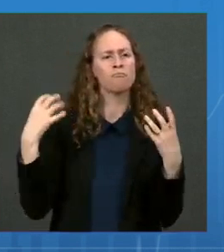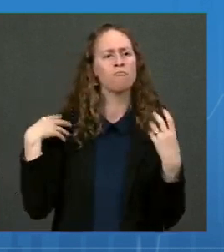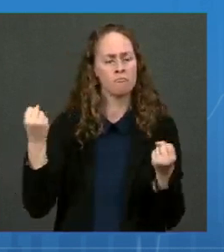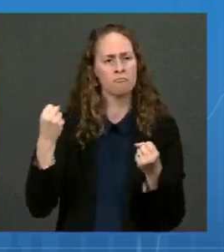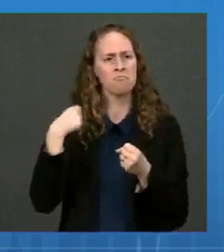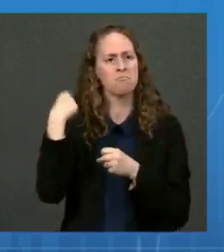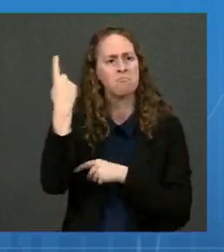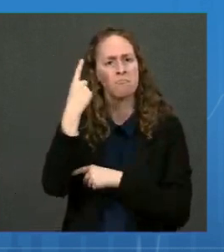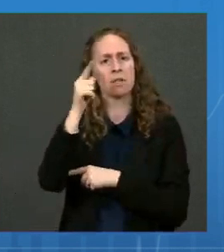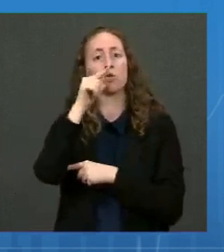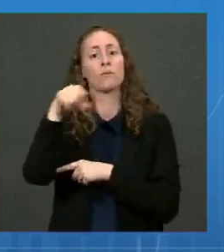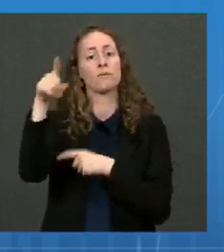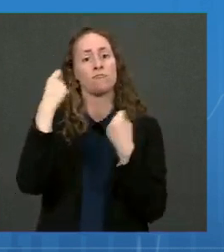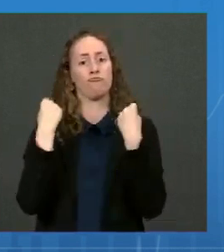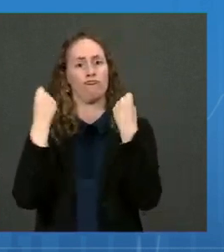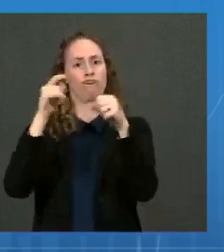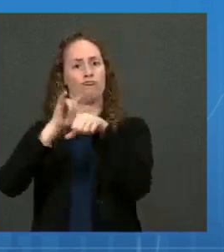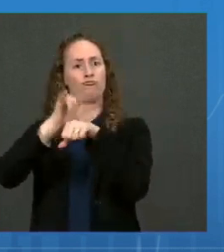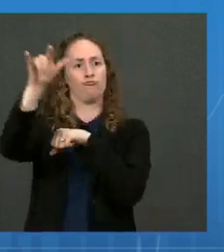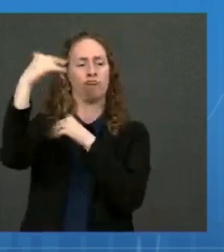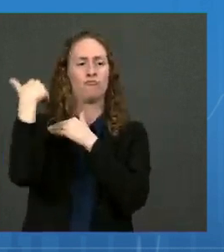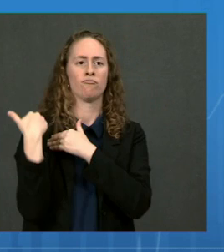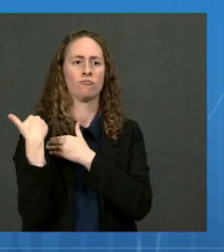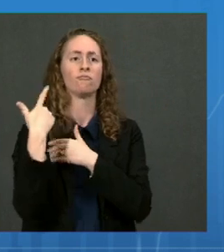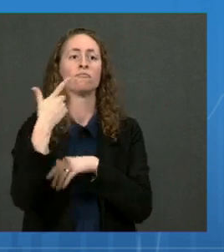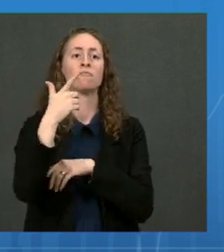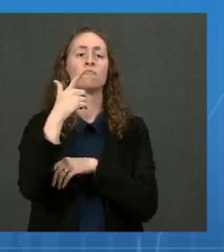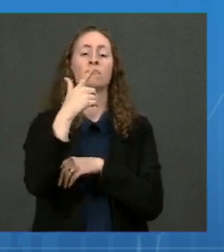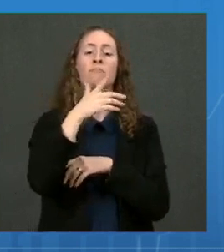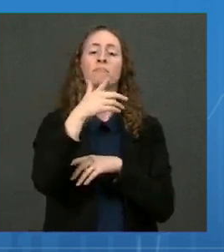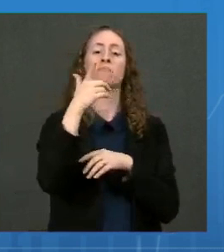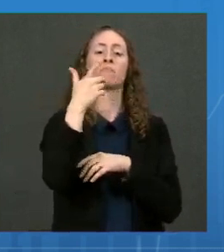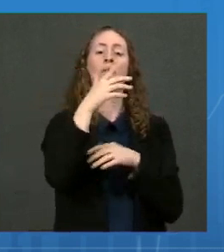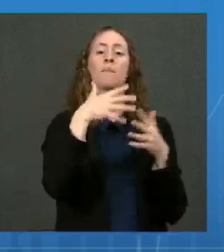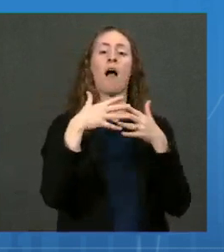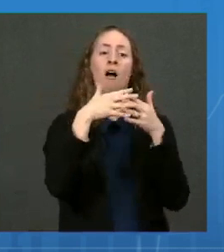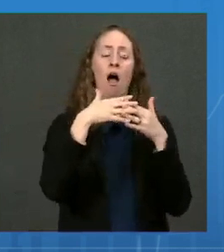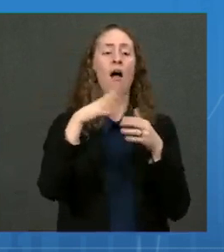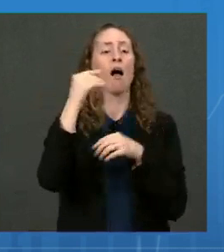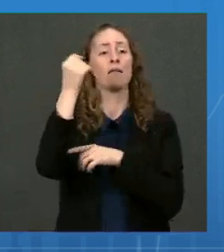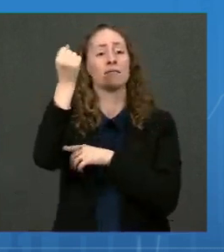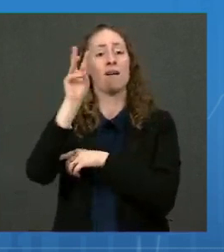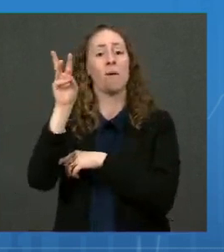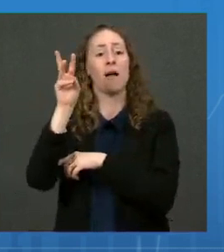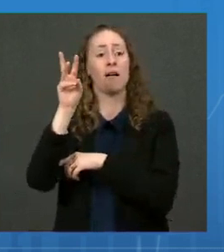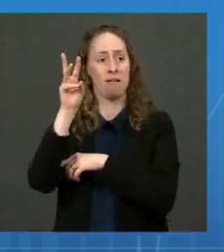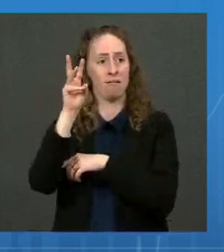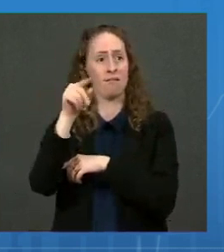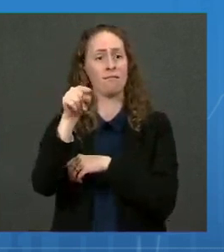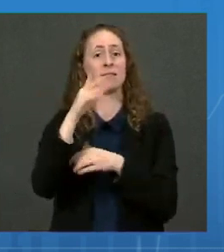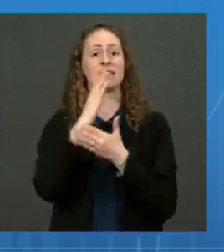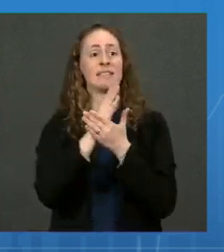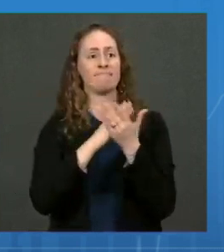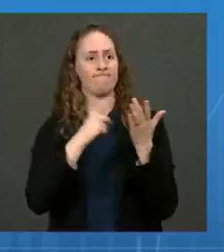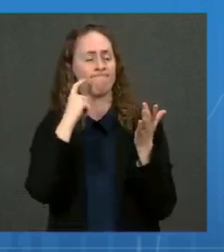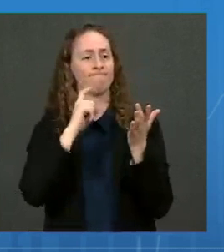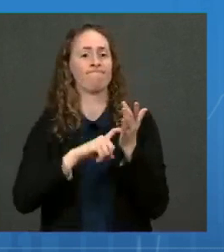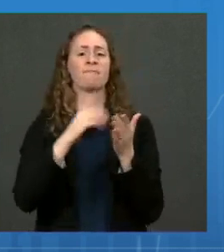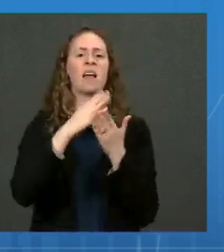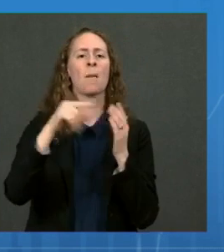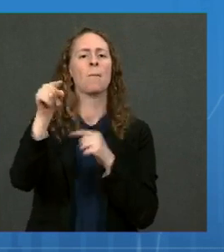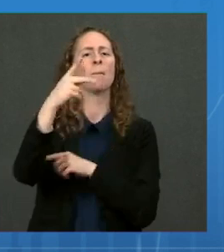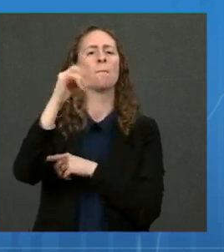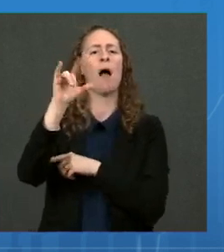Airlines in particular are arguing that some pilots may be reluctant to get vaccinated because of concerns potential